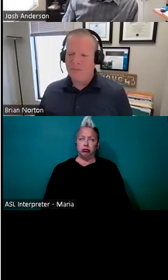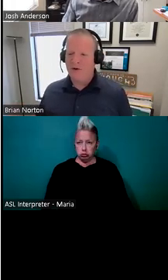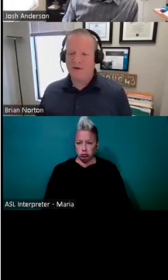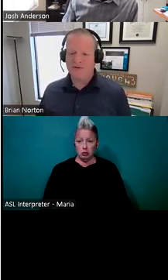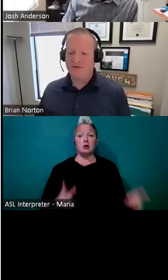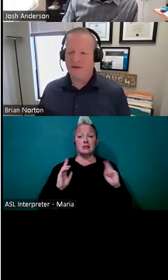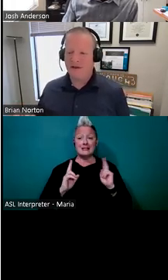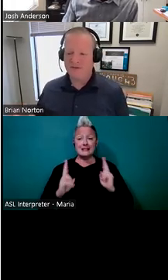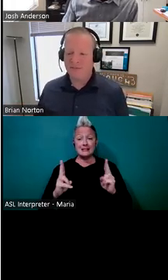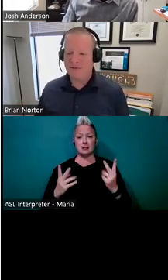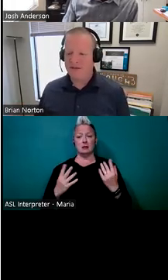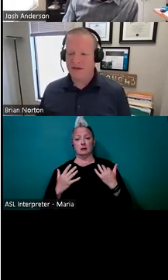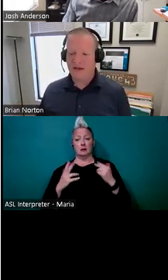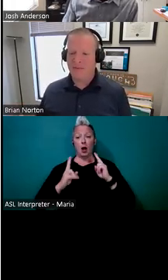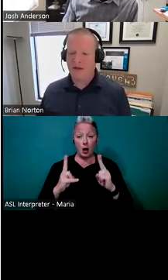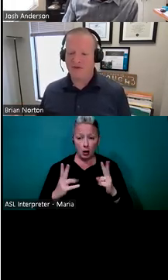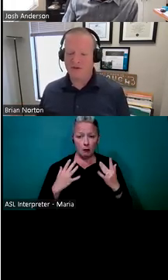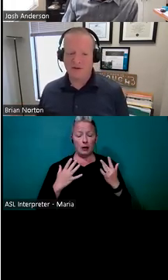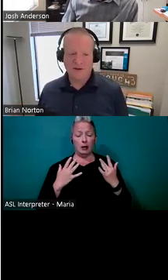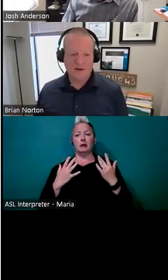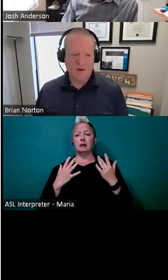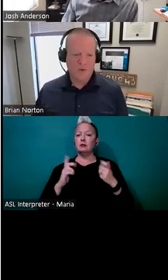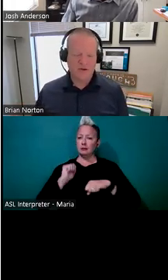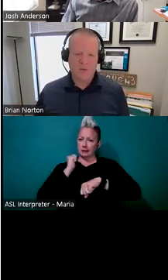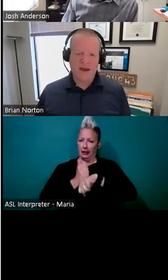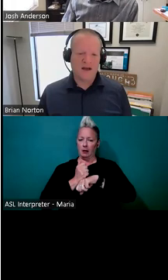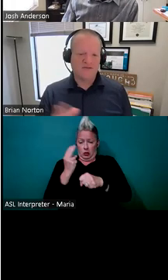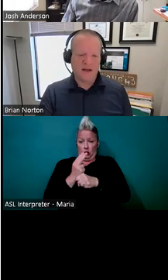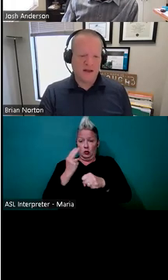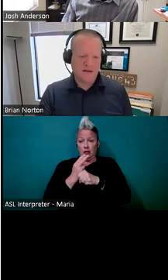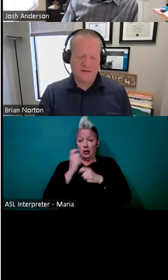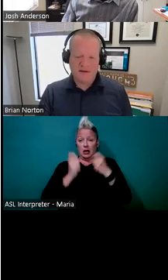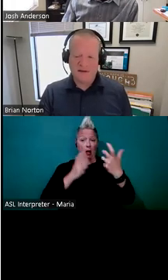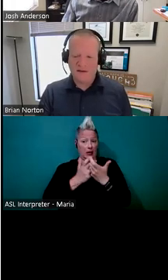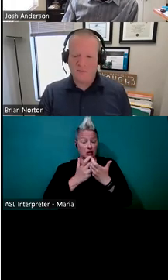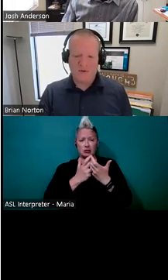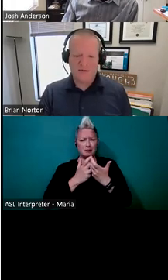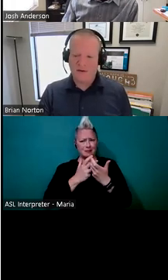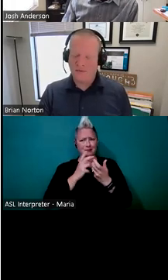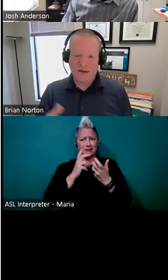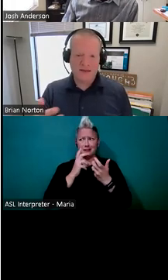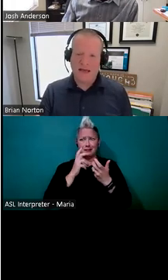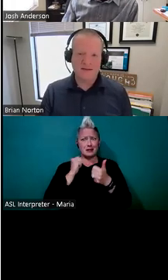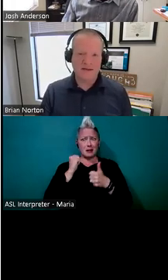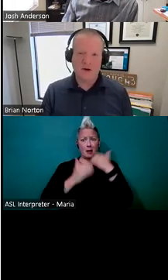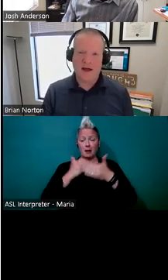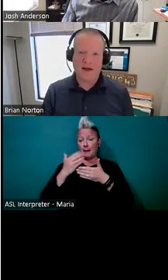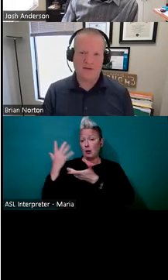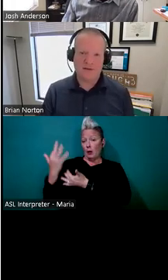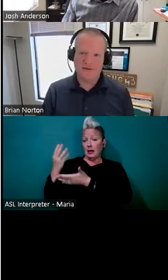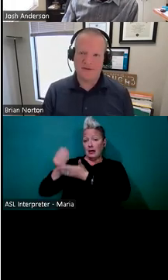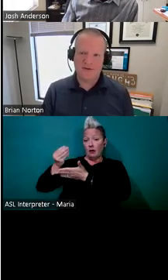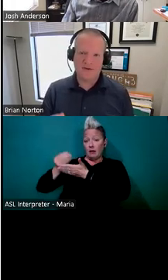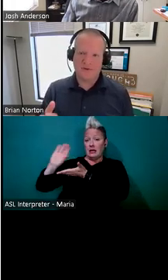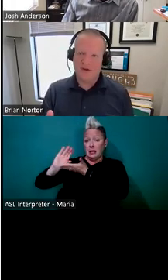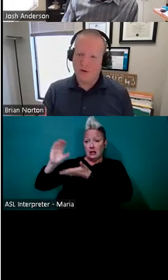a lot of moving parts, um, to implementing an accommodation, whether you're waiting on funding. Um, you know, it takes a little while.